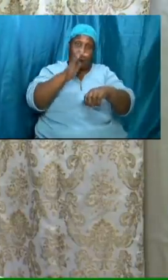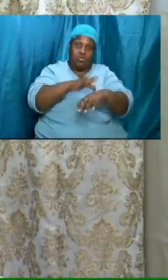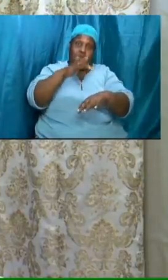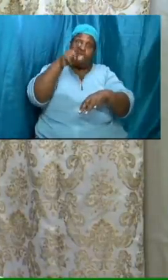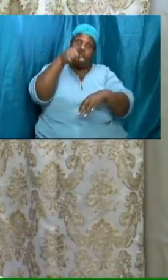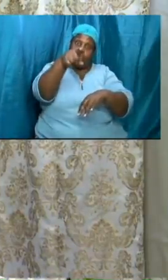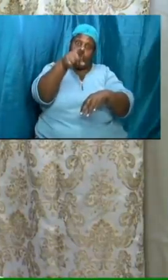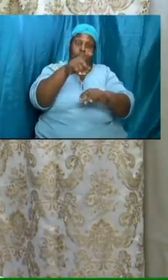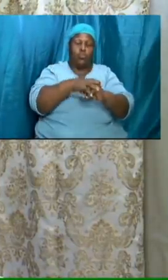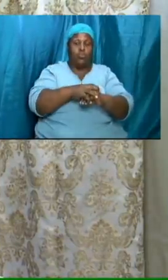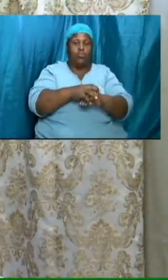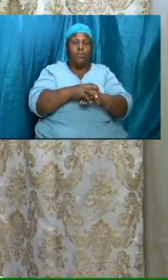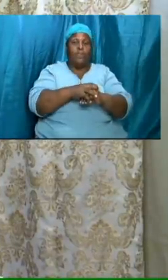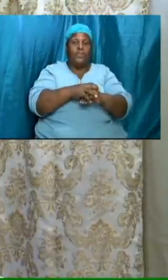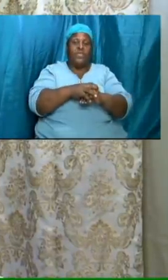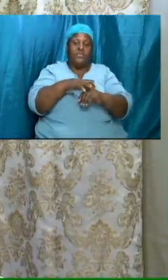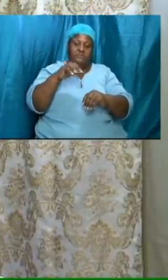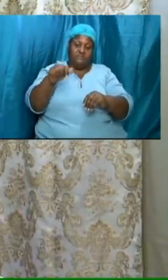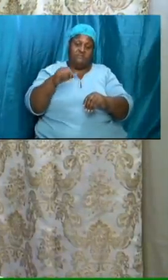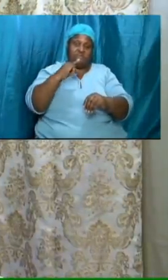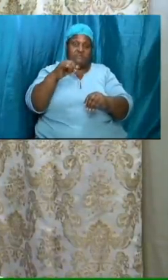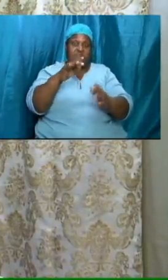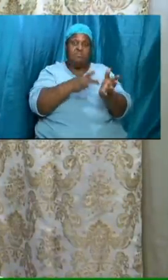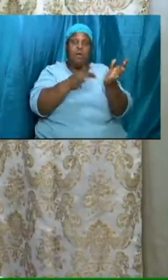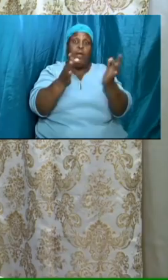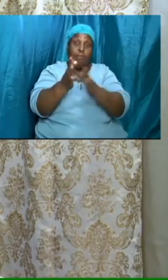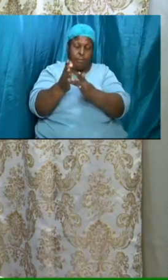yes and so the book of